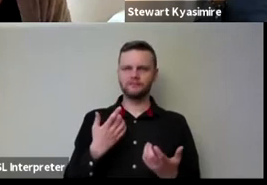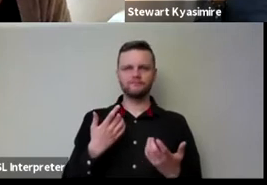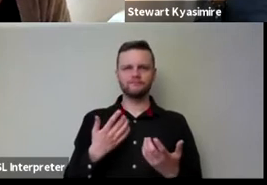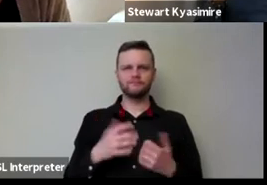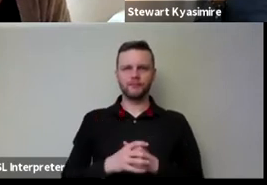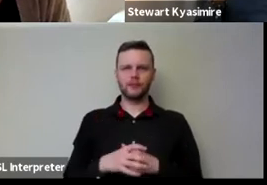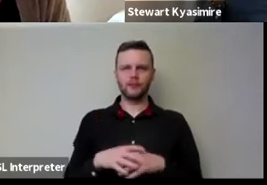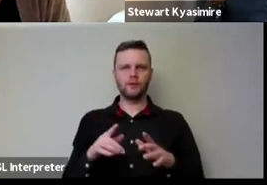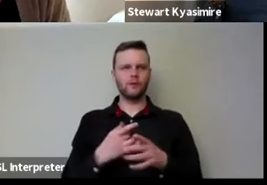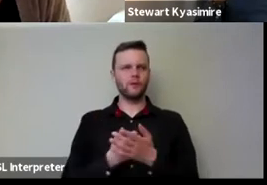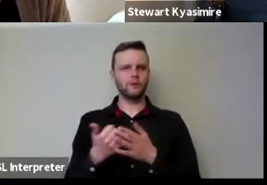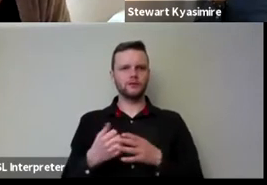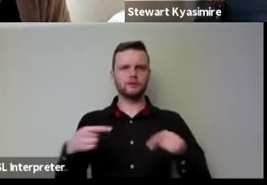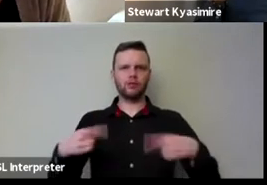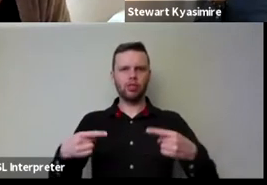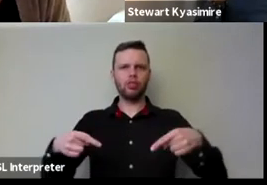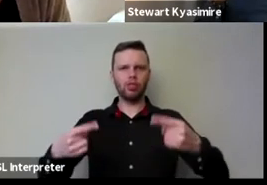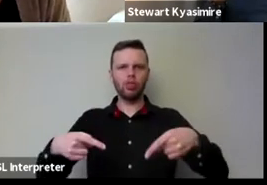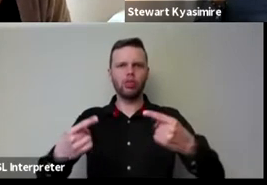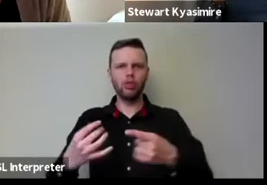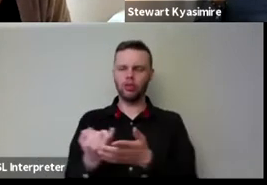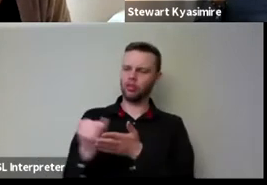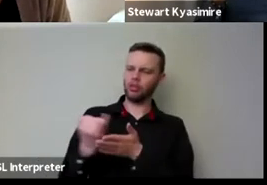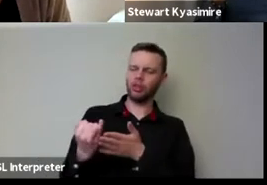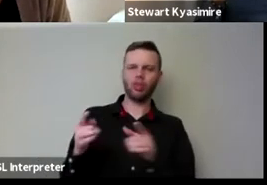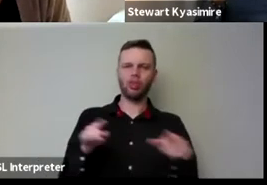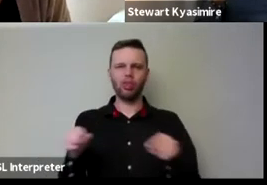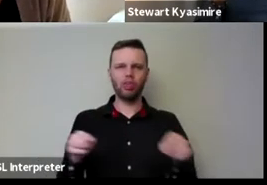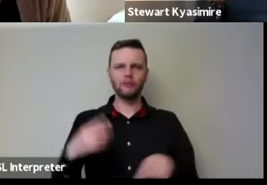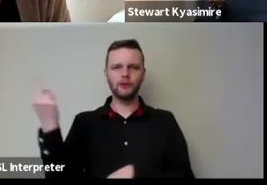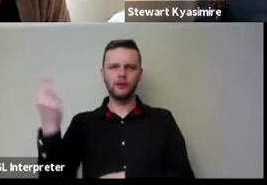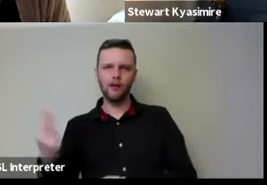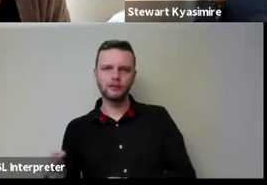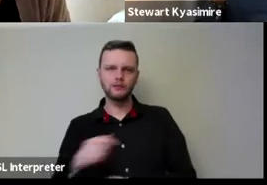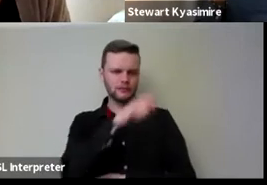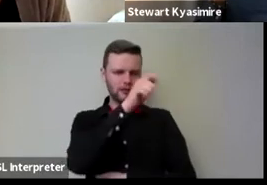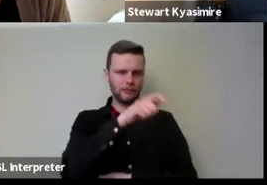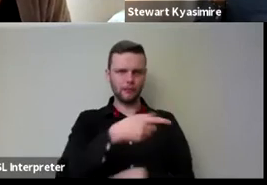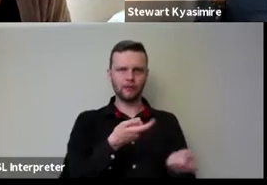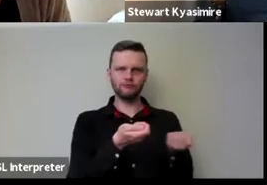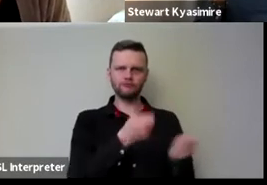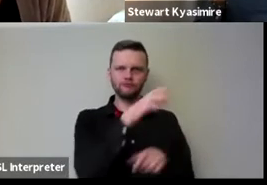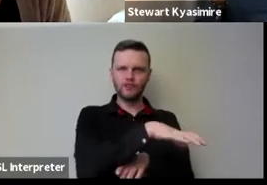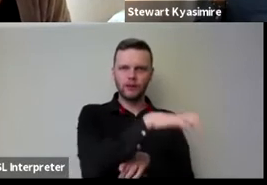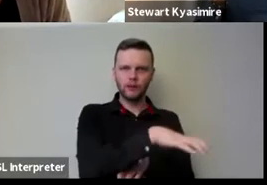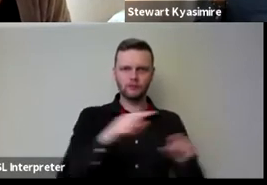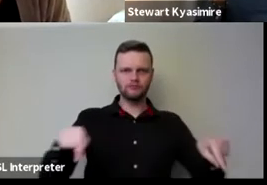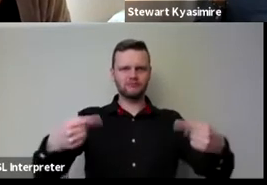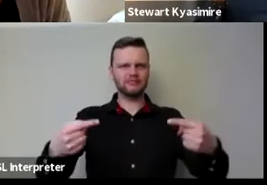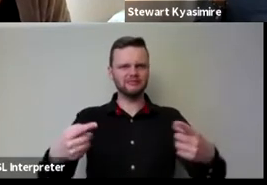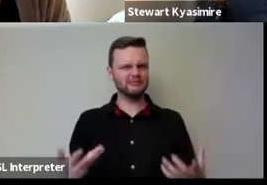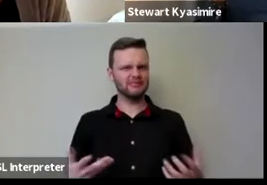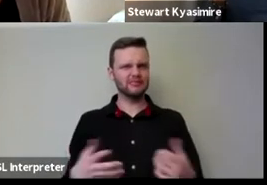opposition or or or rift between kind of artists and the people who run kind of venues platforms the theaters gallery because